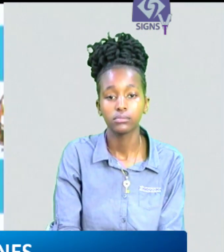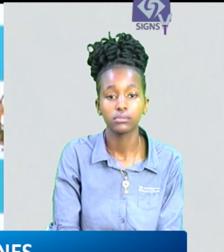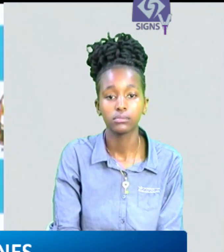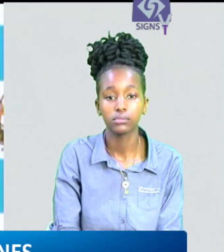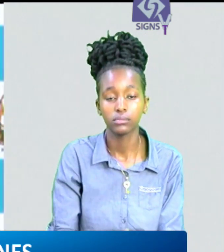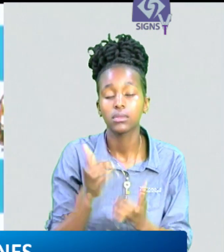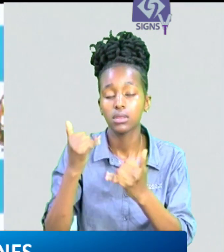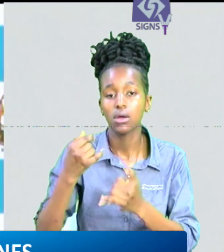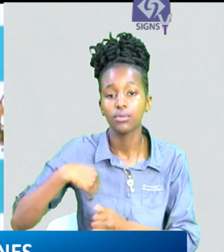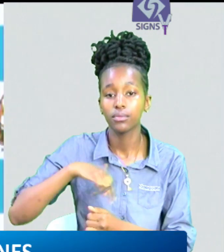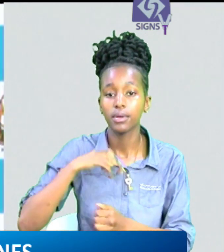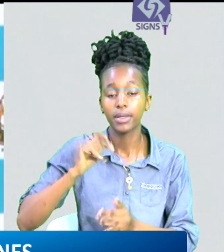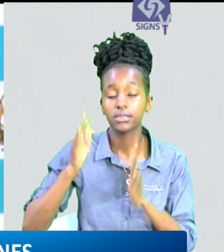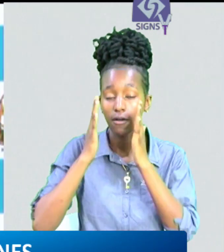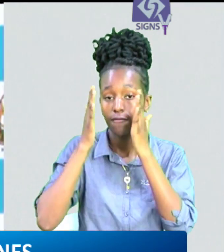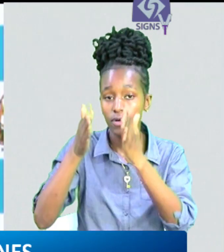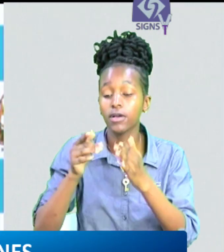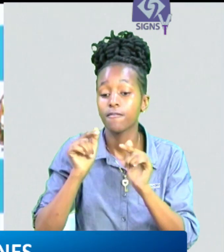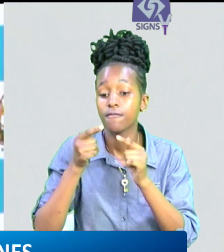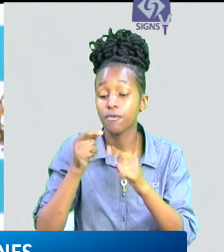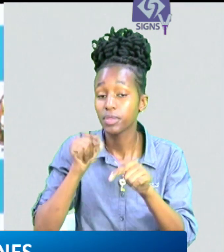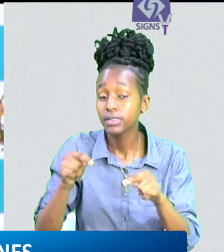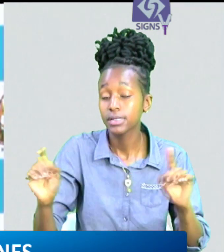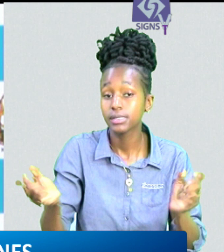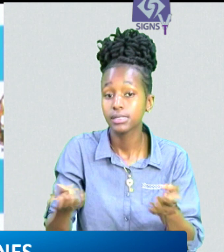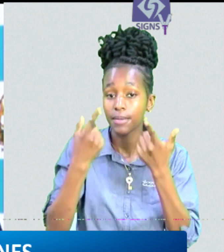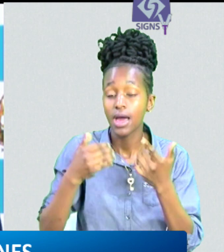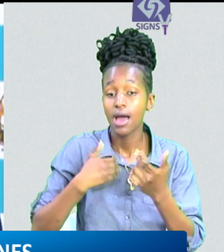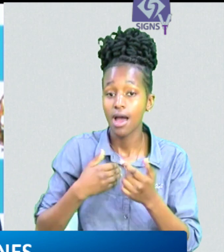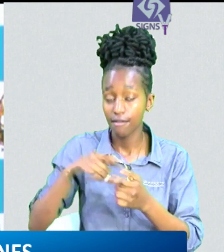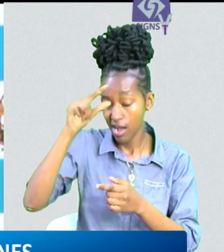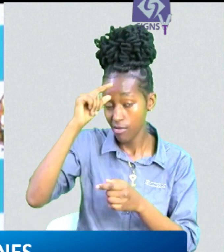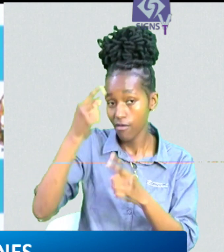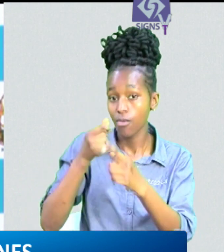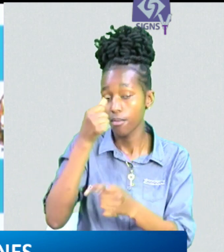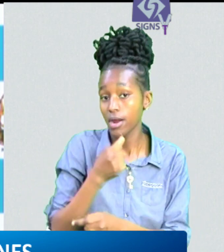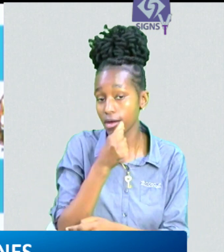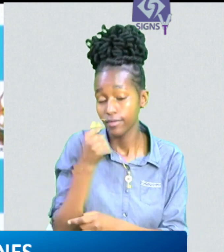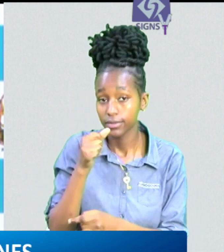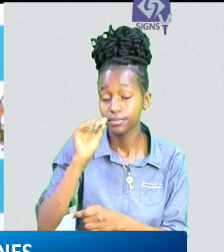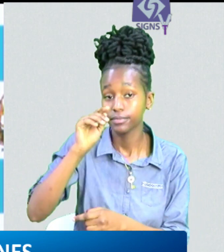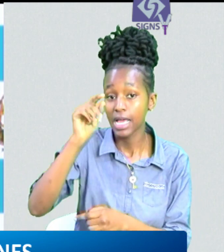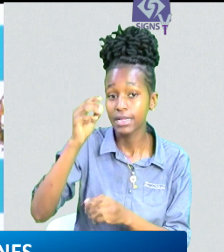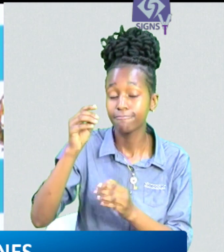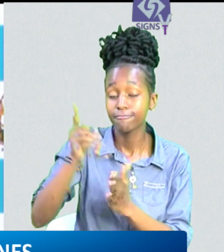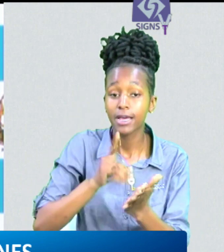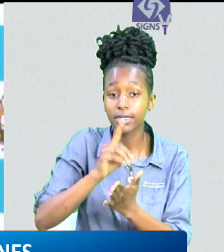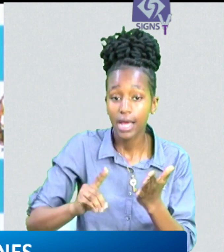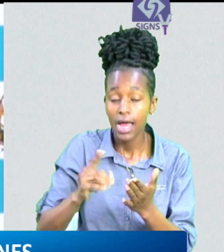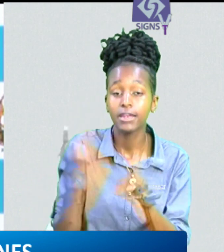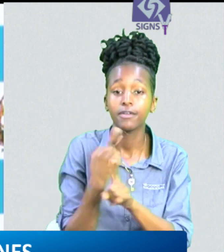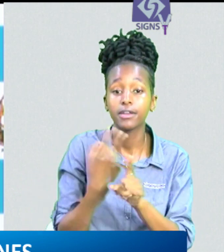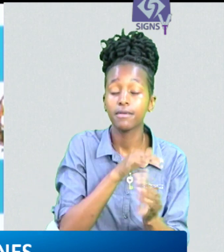focus summit various stakeholders including governments the private sector multilateral banks